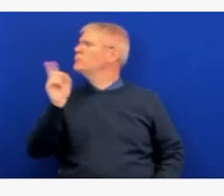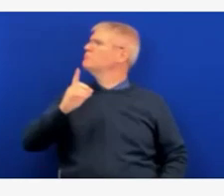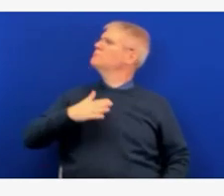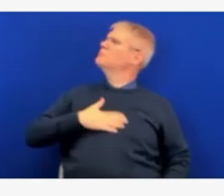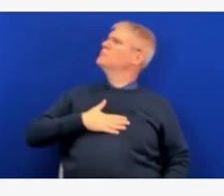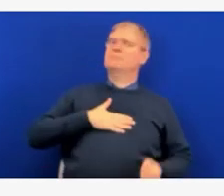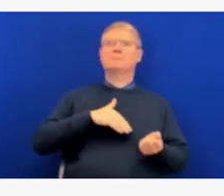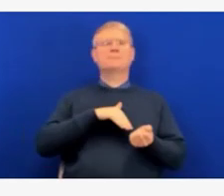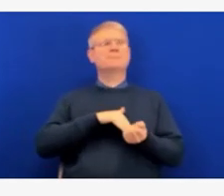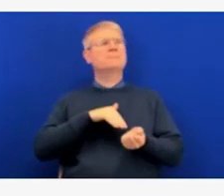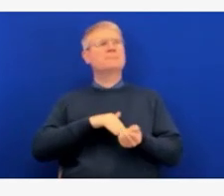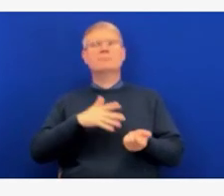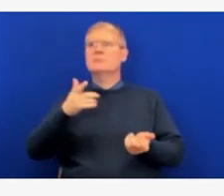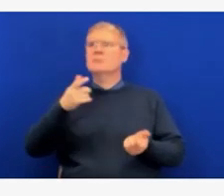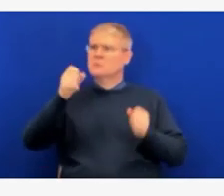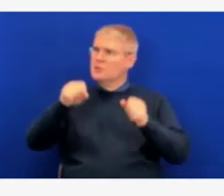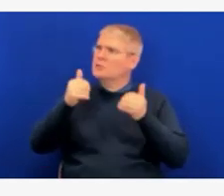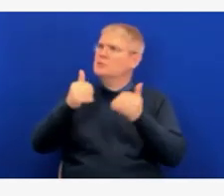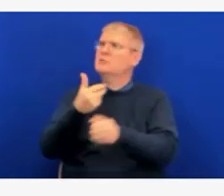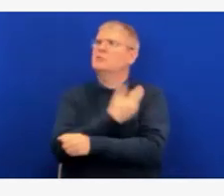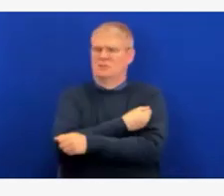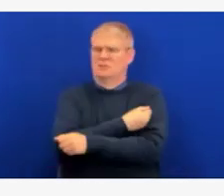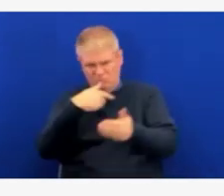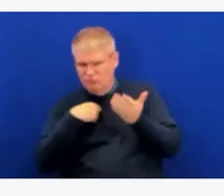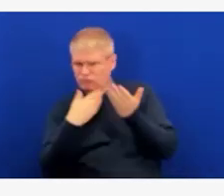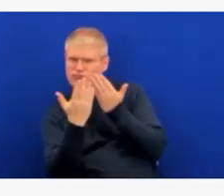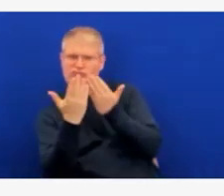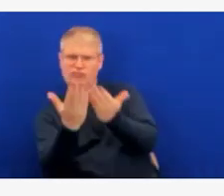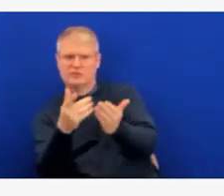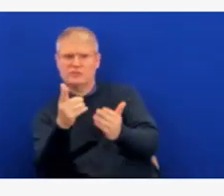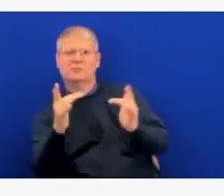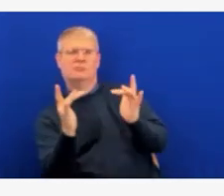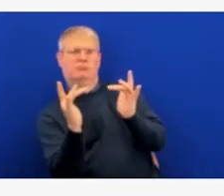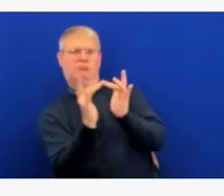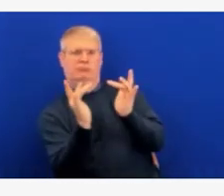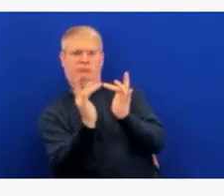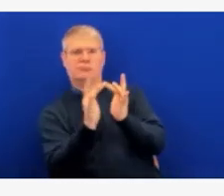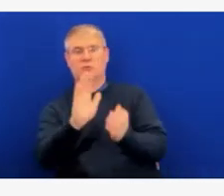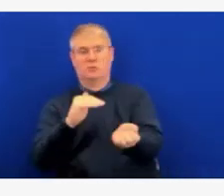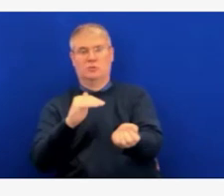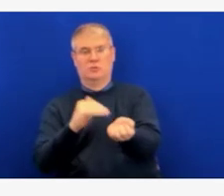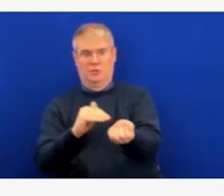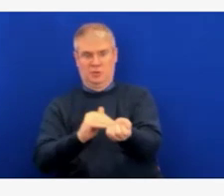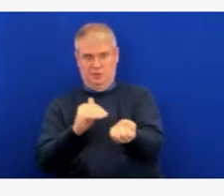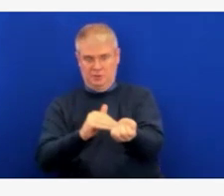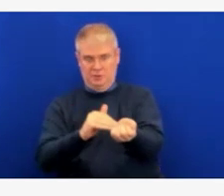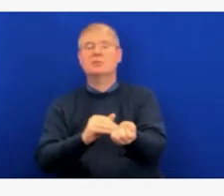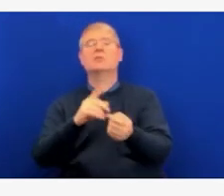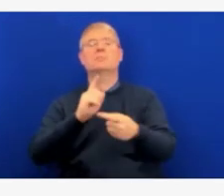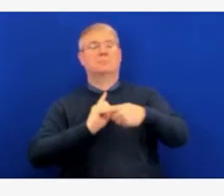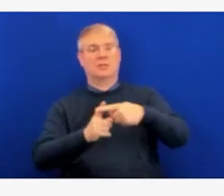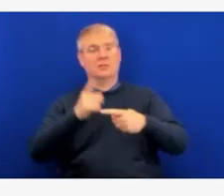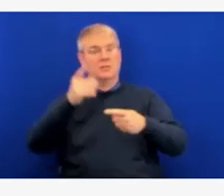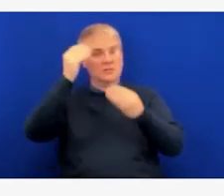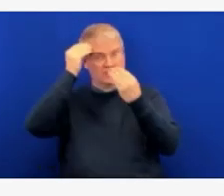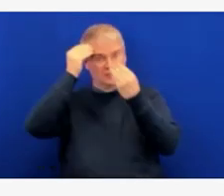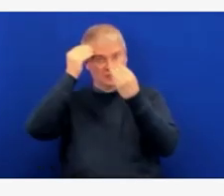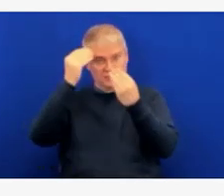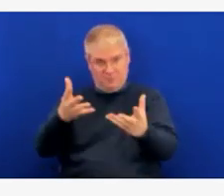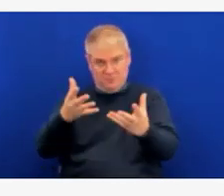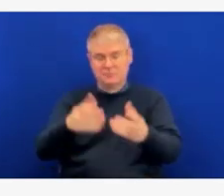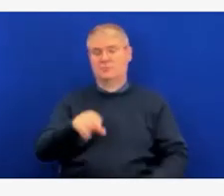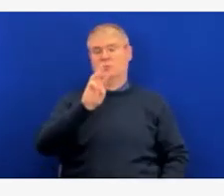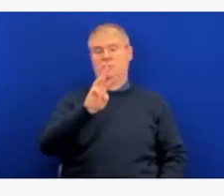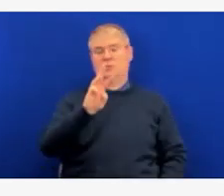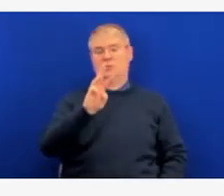vaccines.gov, or you can call your local public health district. And now I'll hand it